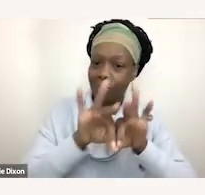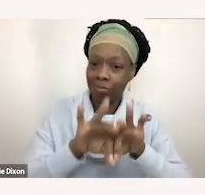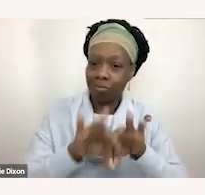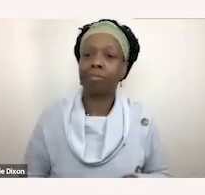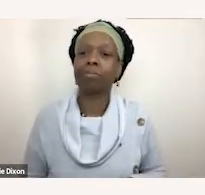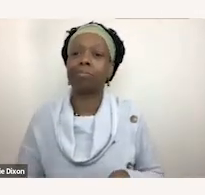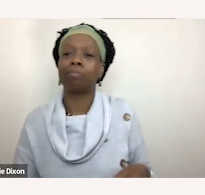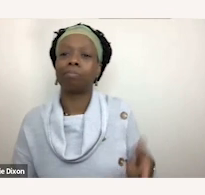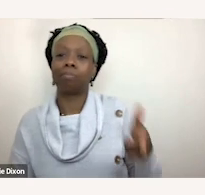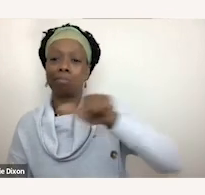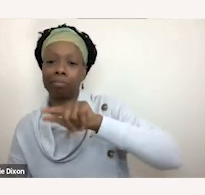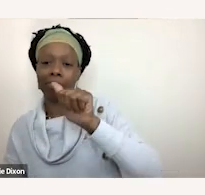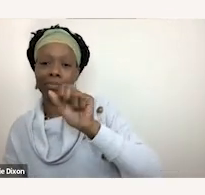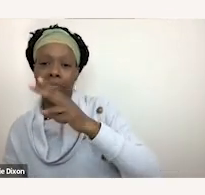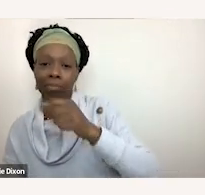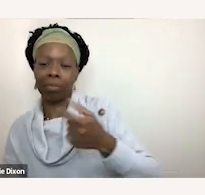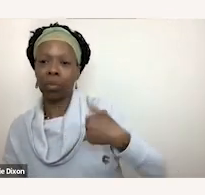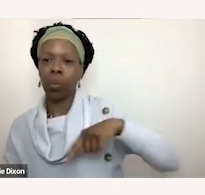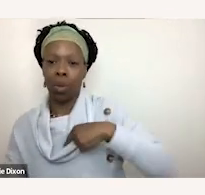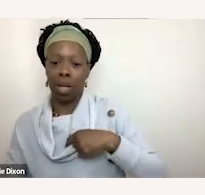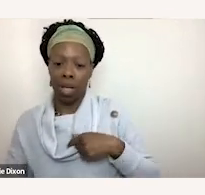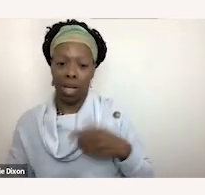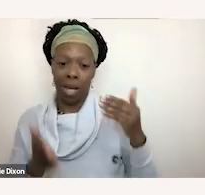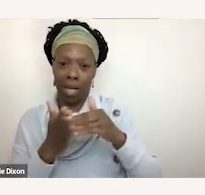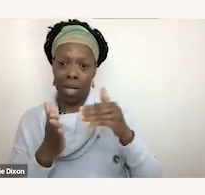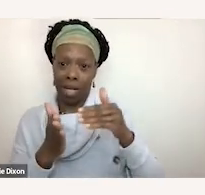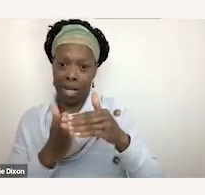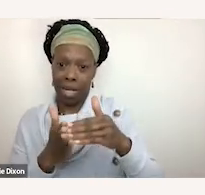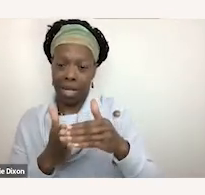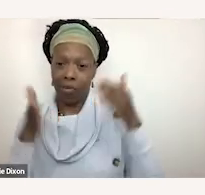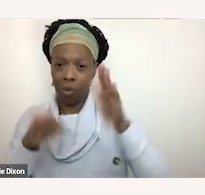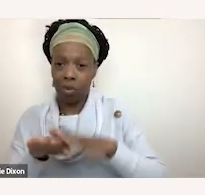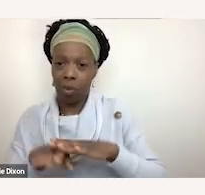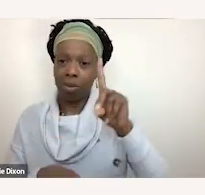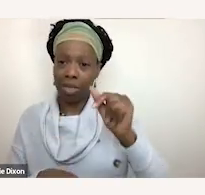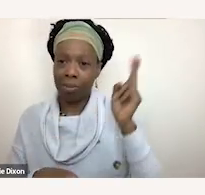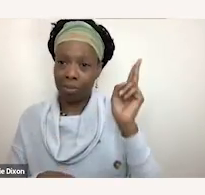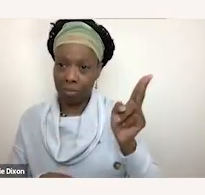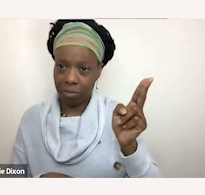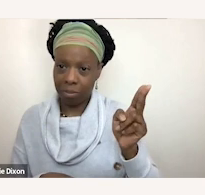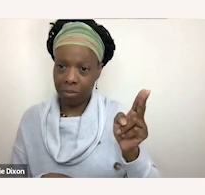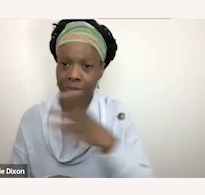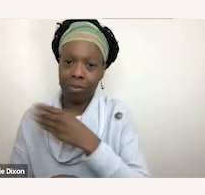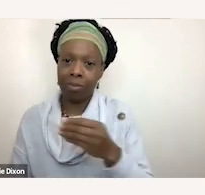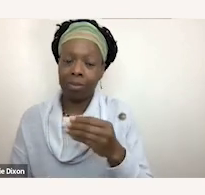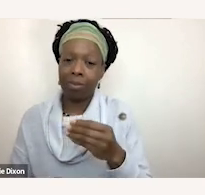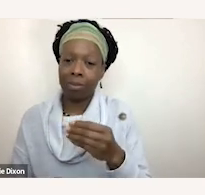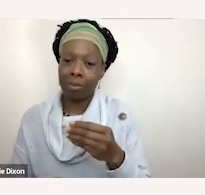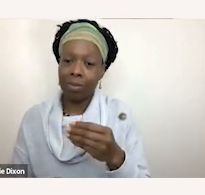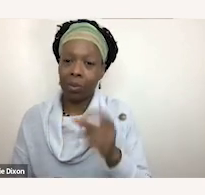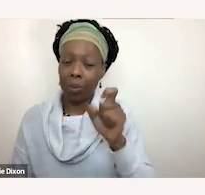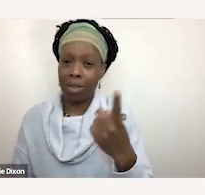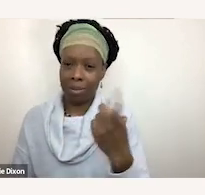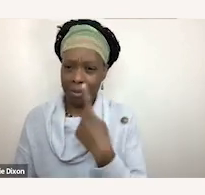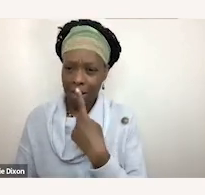so we're paying an awful lot of attention to disability history right now and we got to ask ourselves